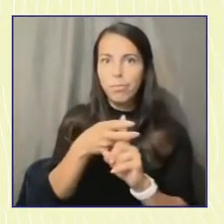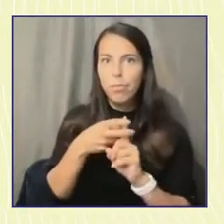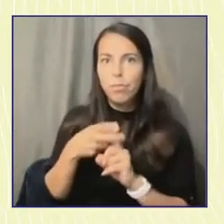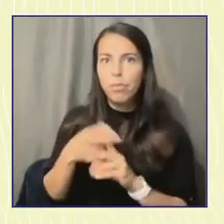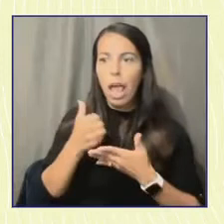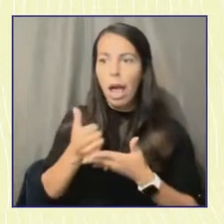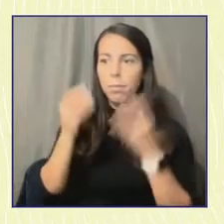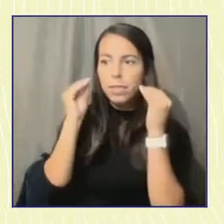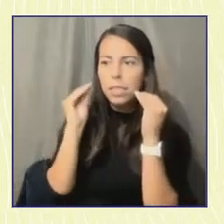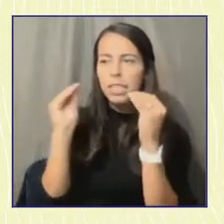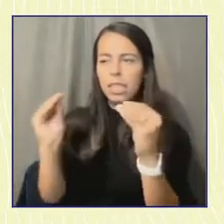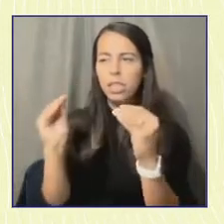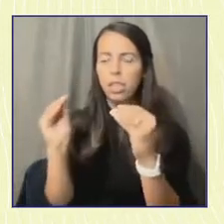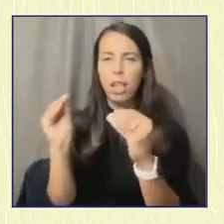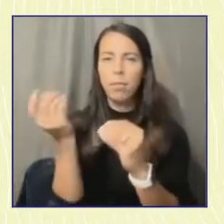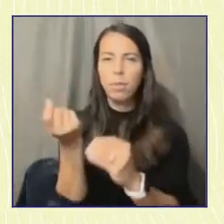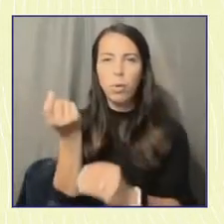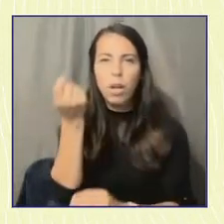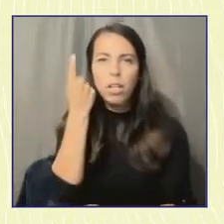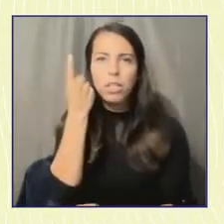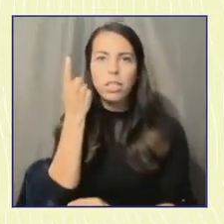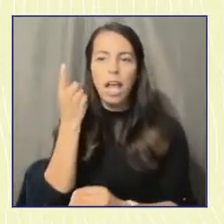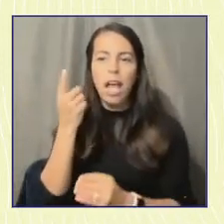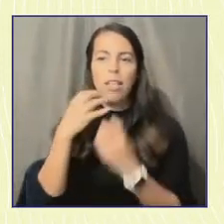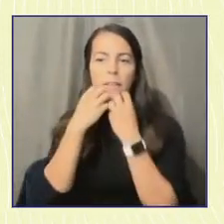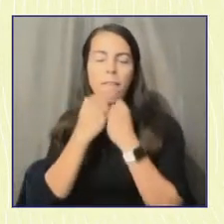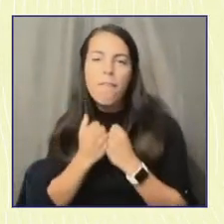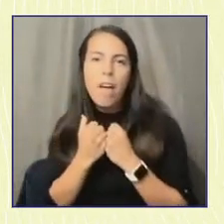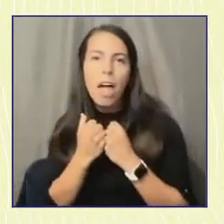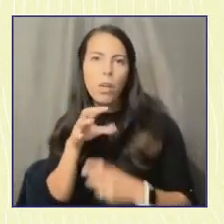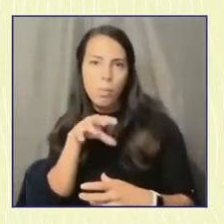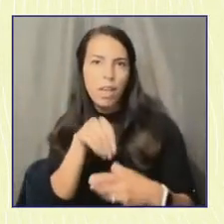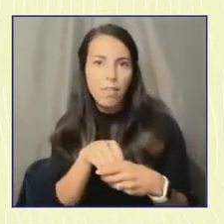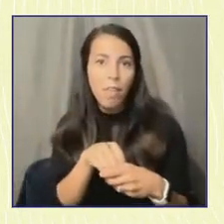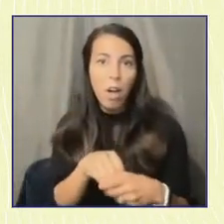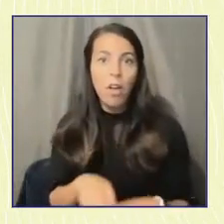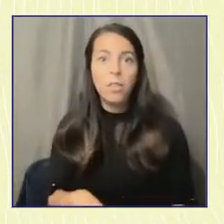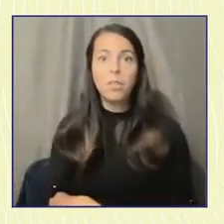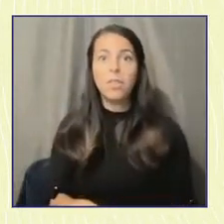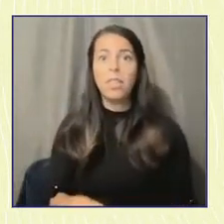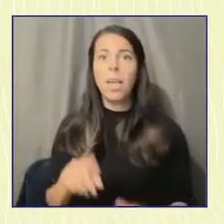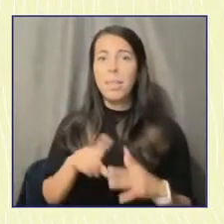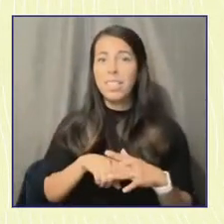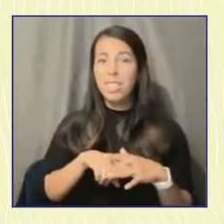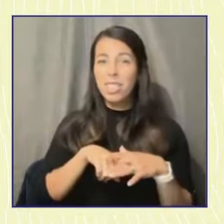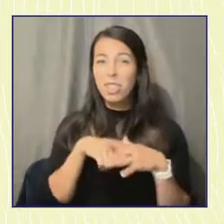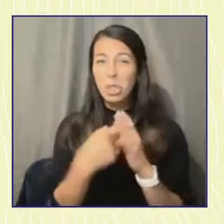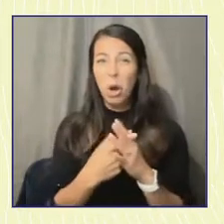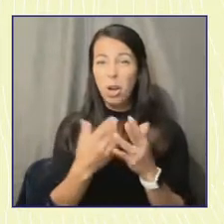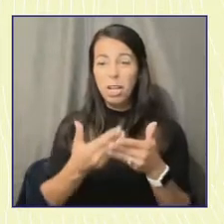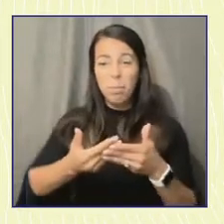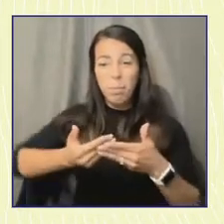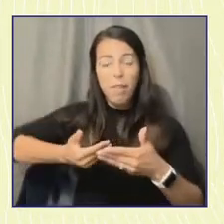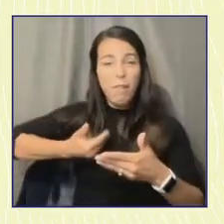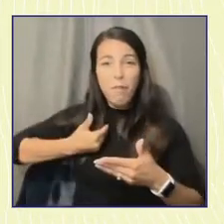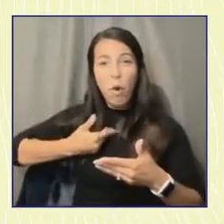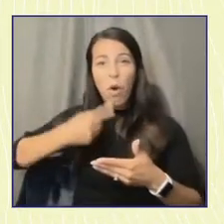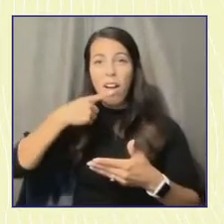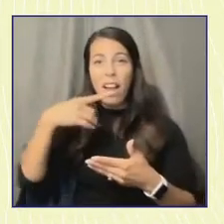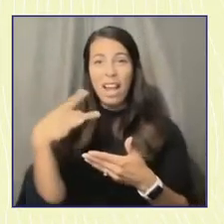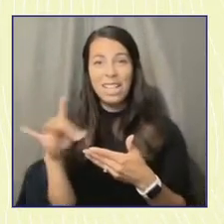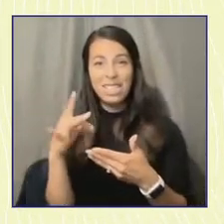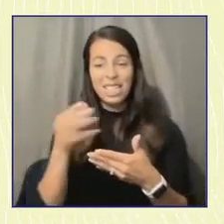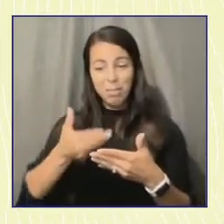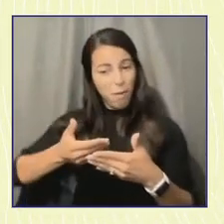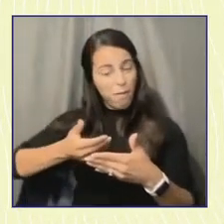shaping their communities. This means starting early, way before young people turn 18 with civic education that teaches